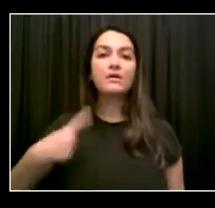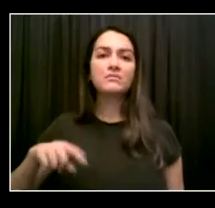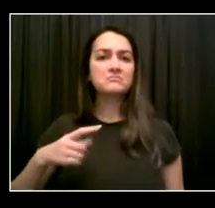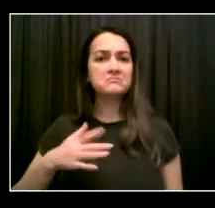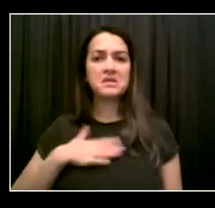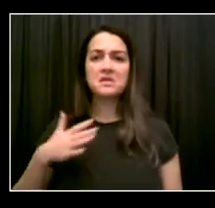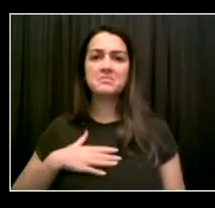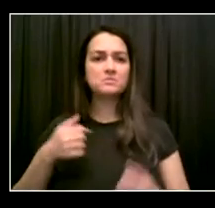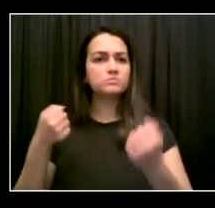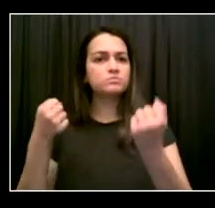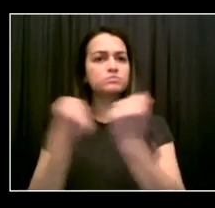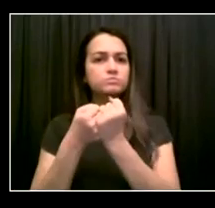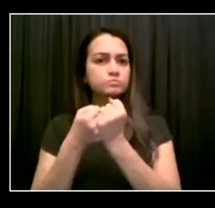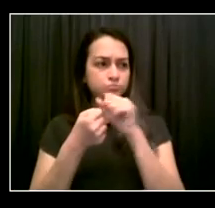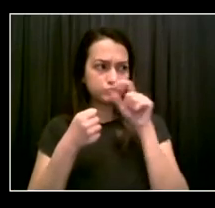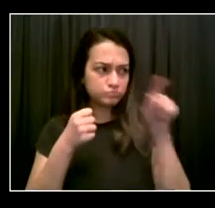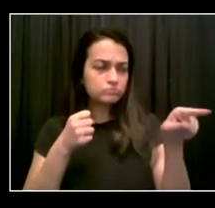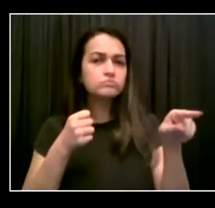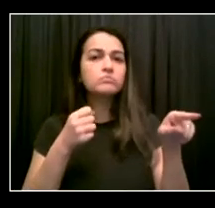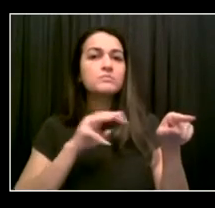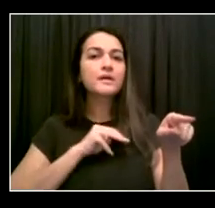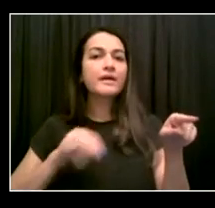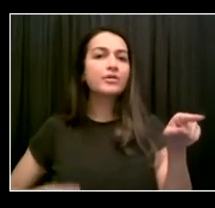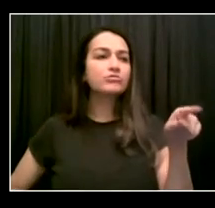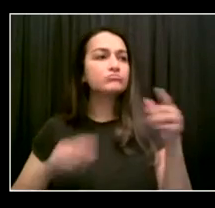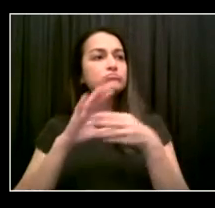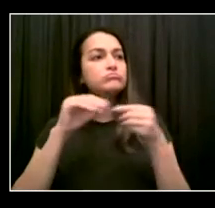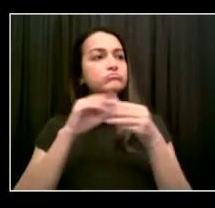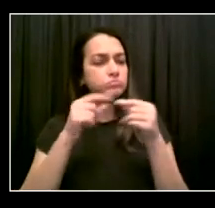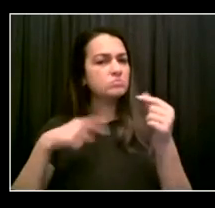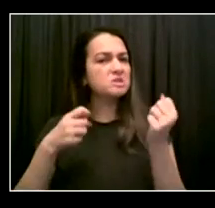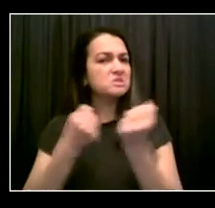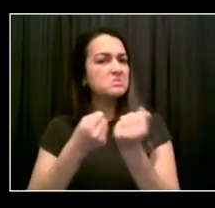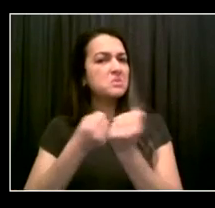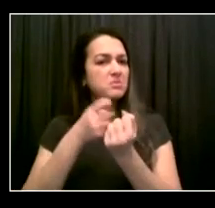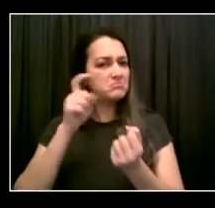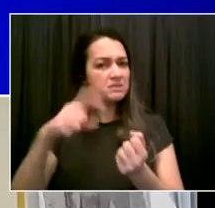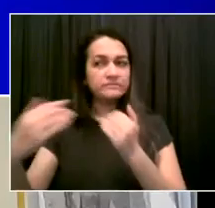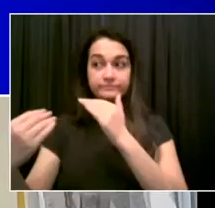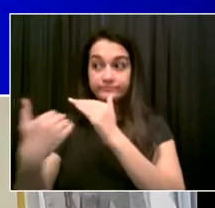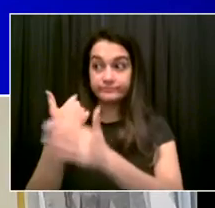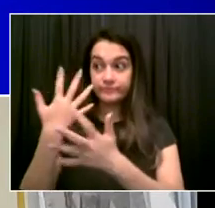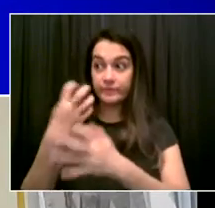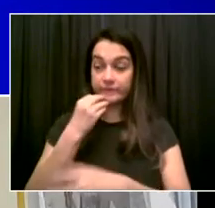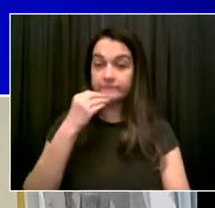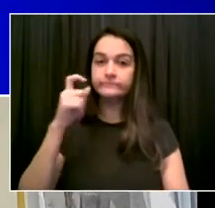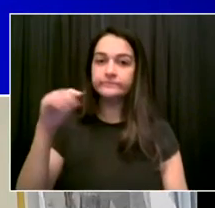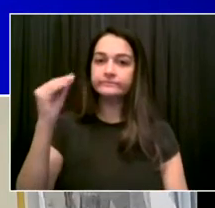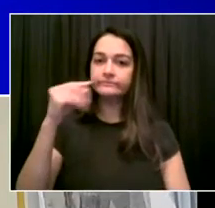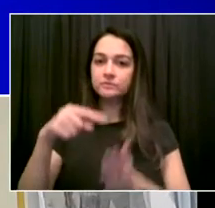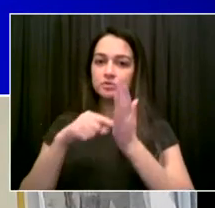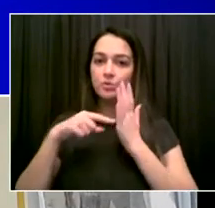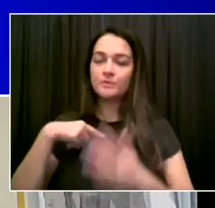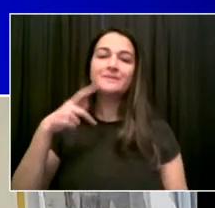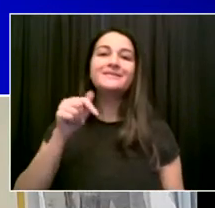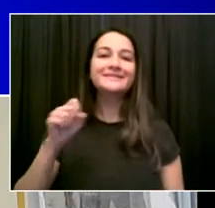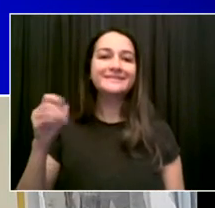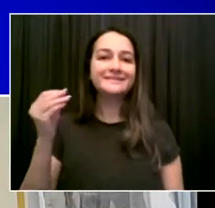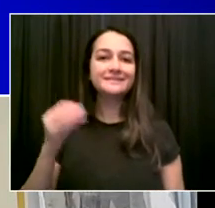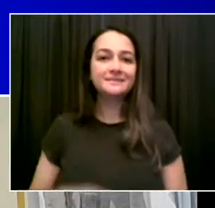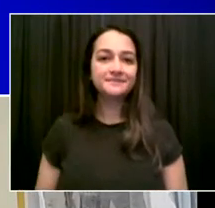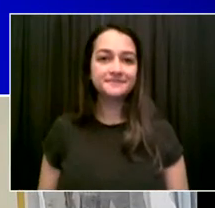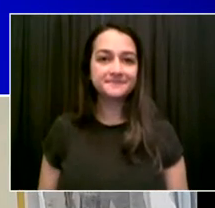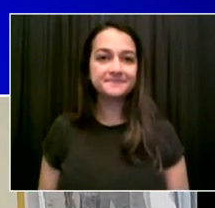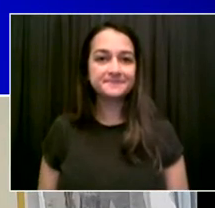neighbors on ways to make this a smooth transition. Thank you so much, Trenessa. Very, very powerful